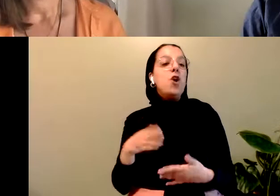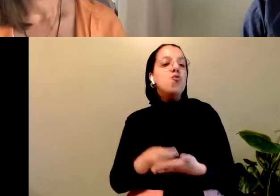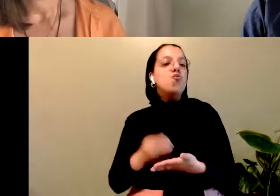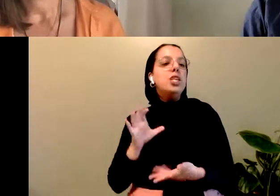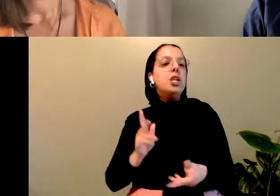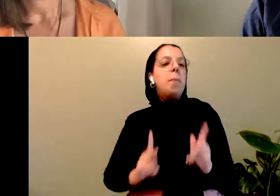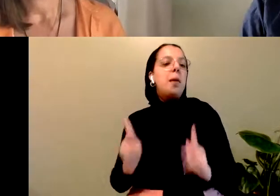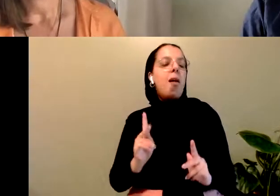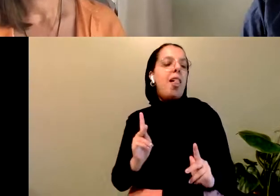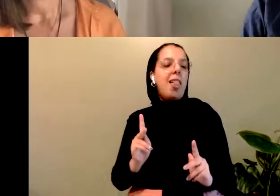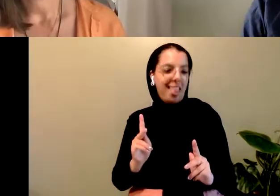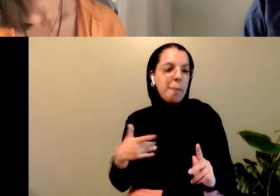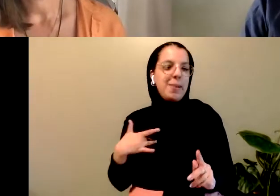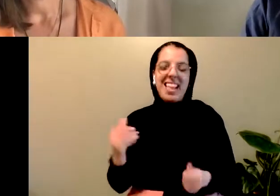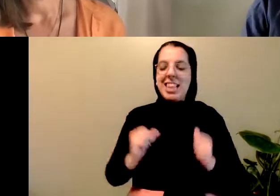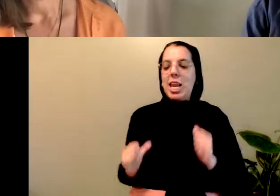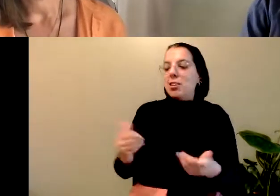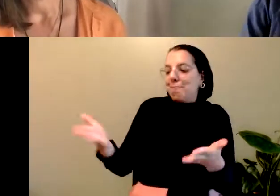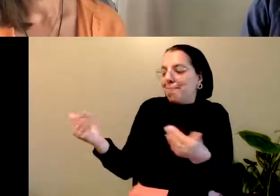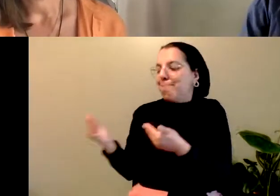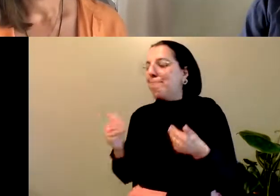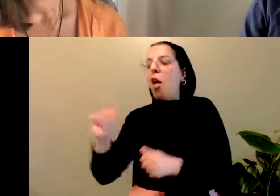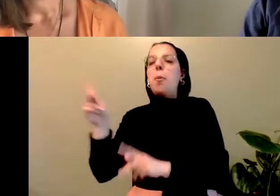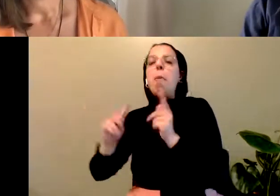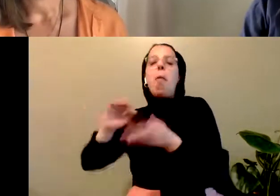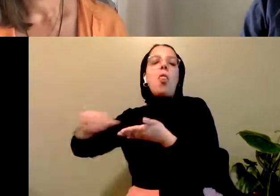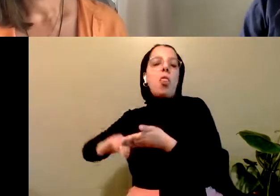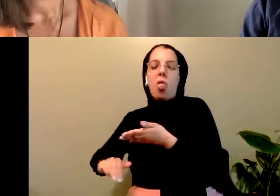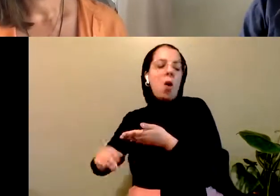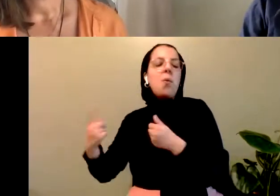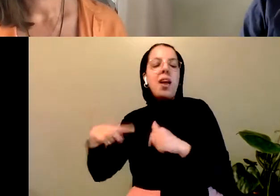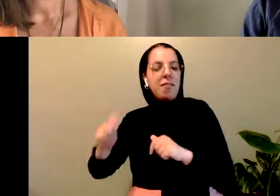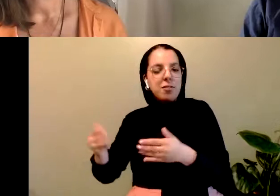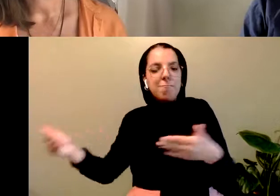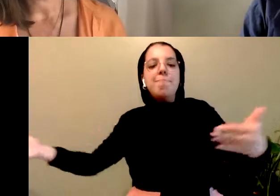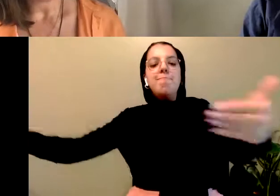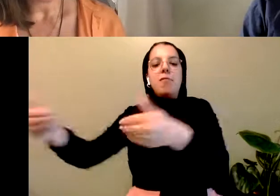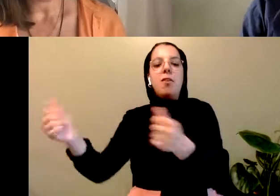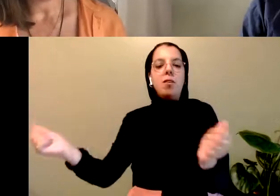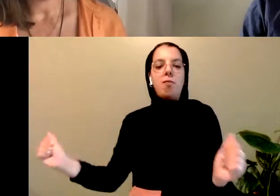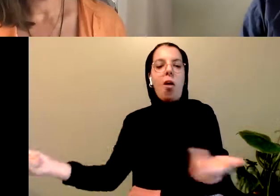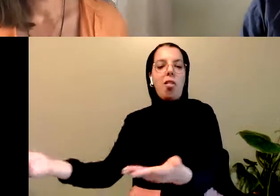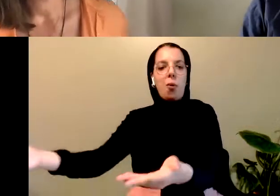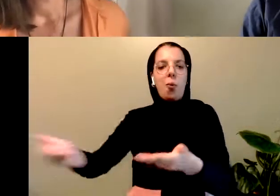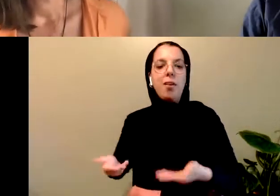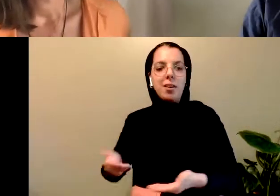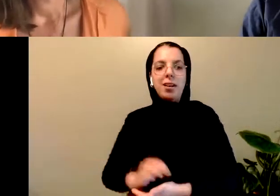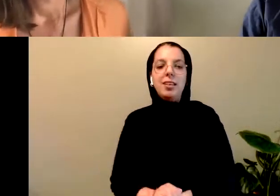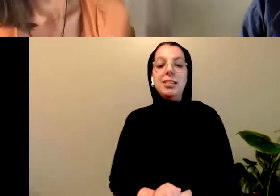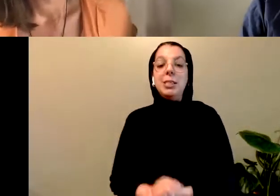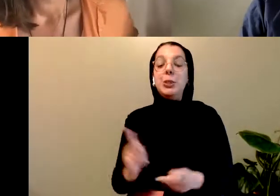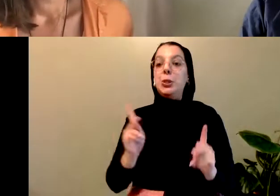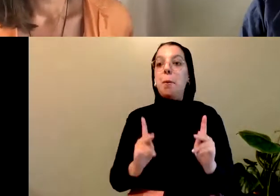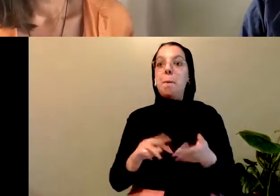theaters disproportionately serve. I'm not saying to reject the typical theater audience or subscriber base. All I'm saying